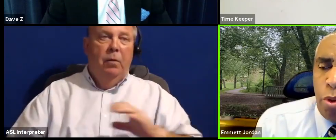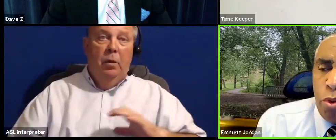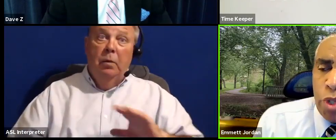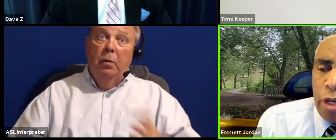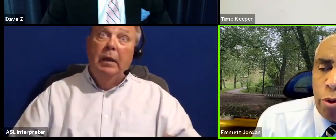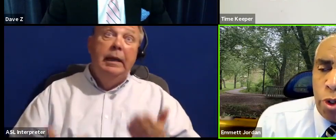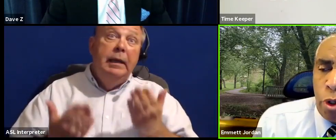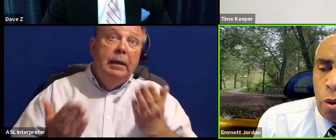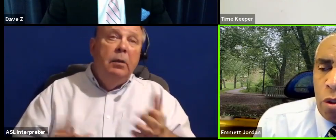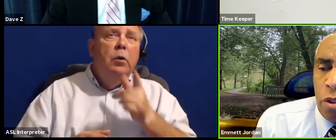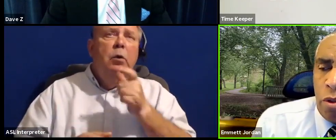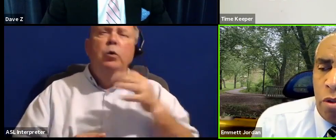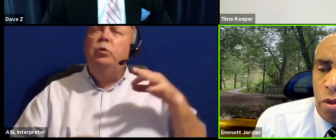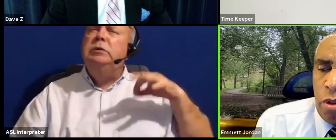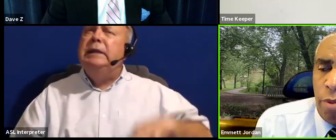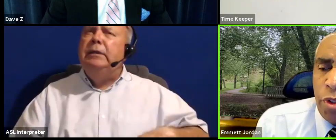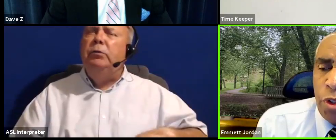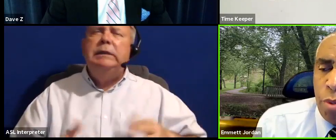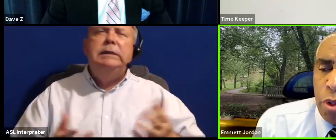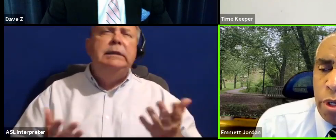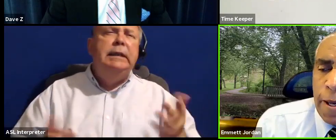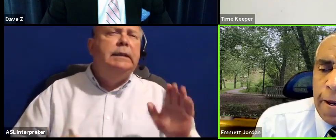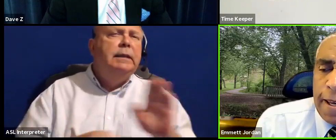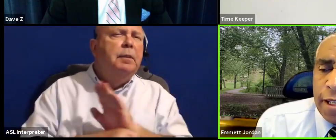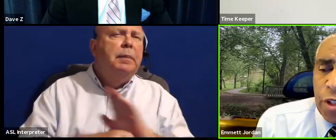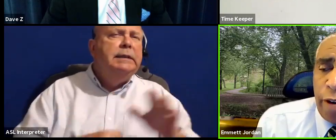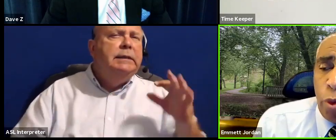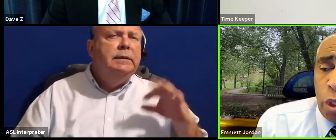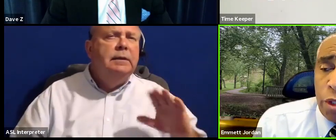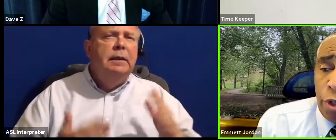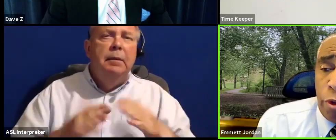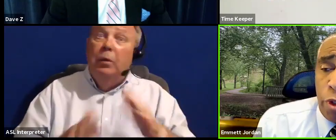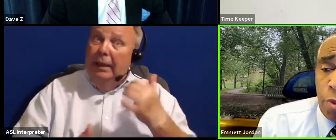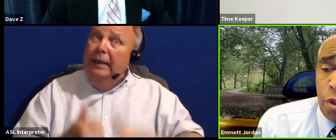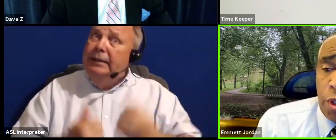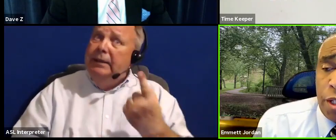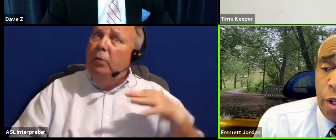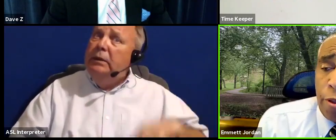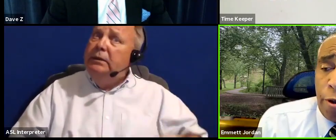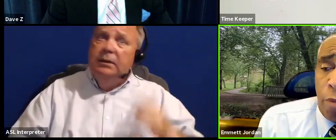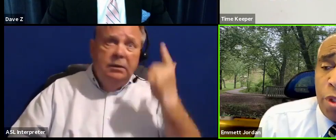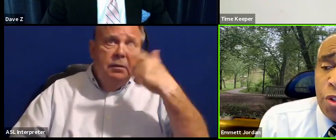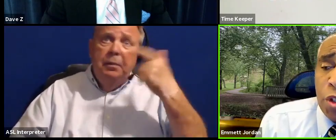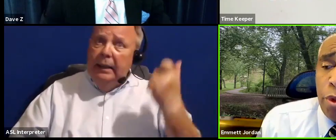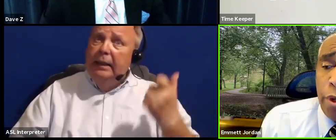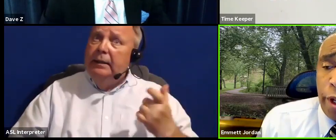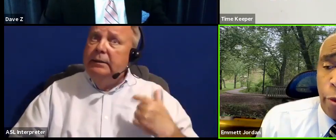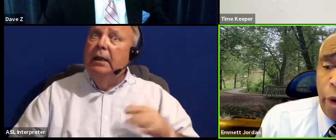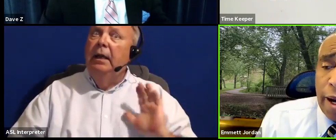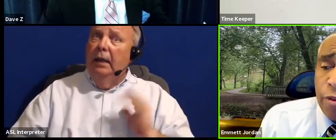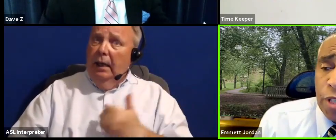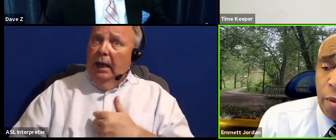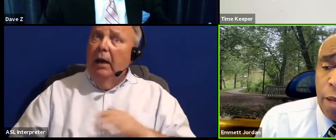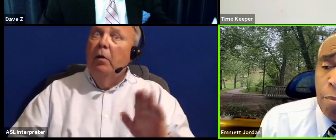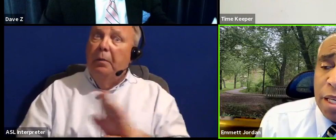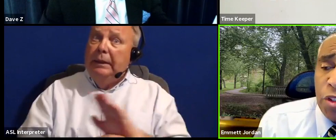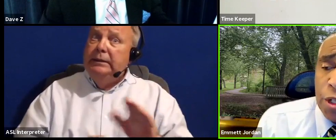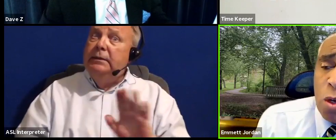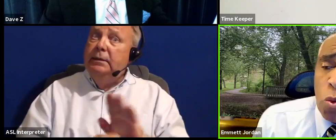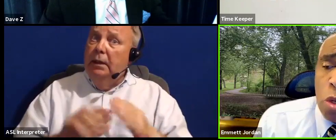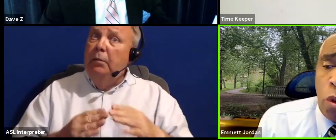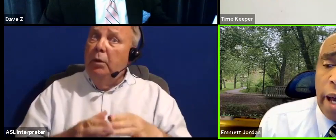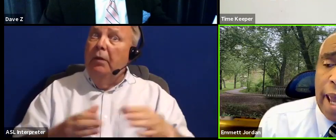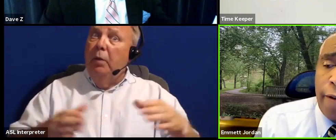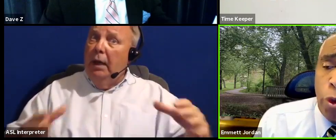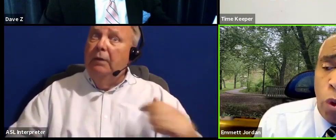comes up, whose interest is the business community? It's everyone's interest, because to the extent that our business community thrives, that means